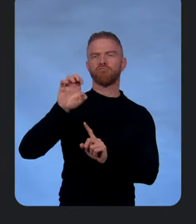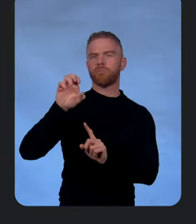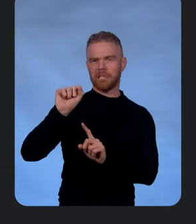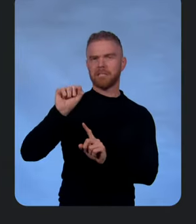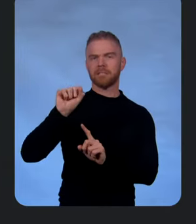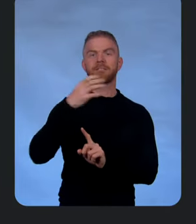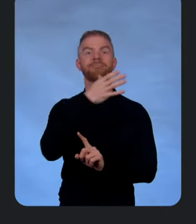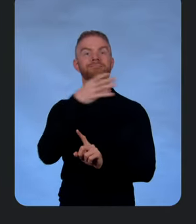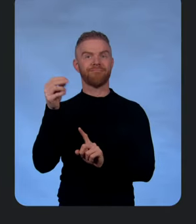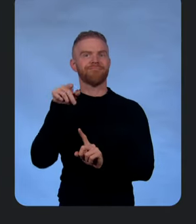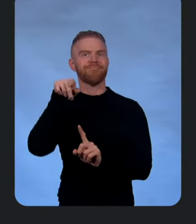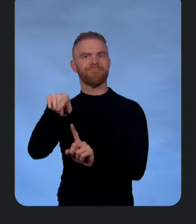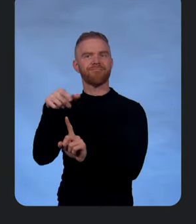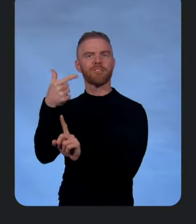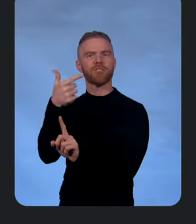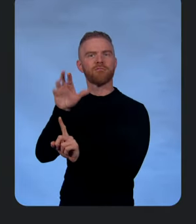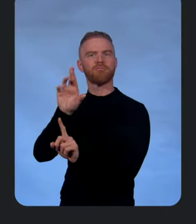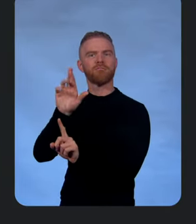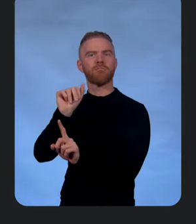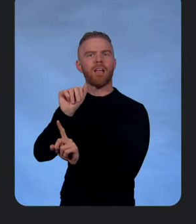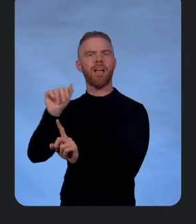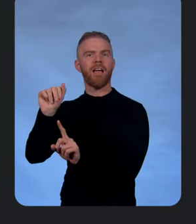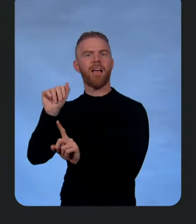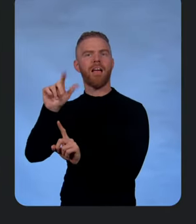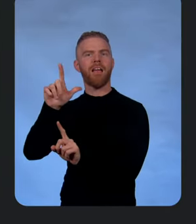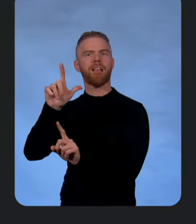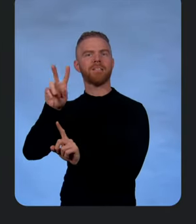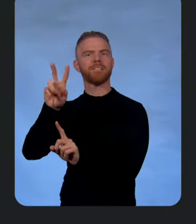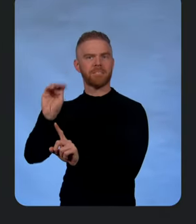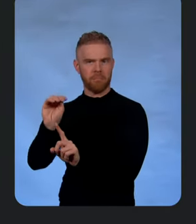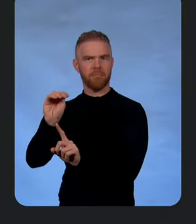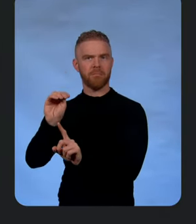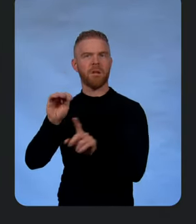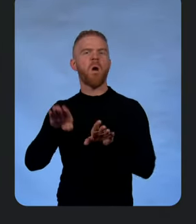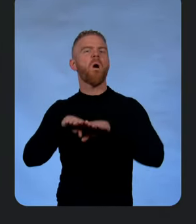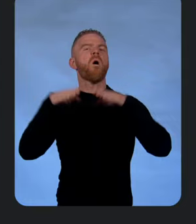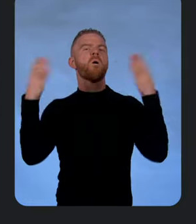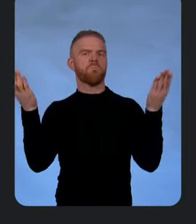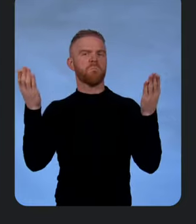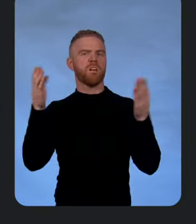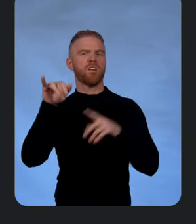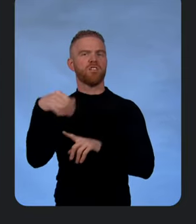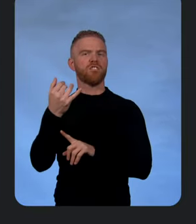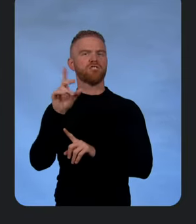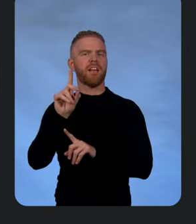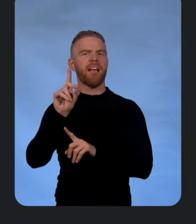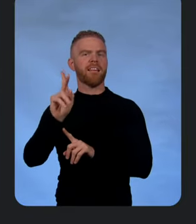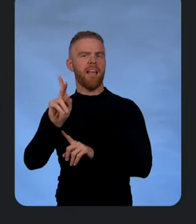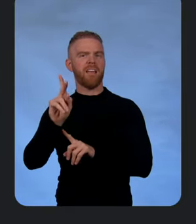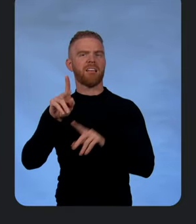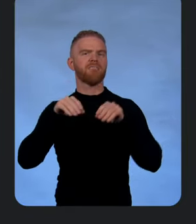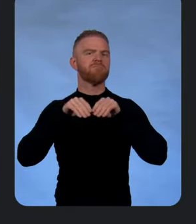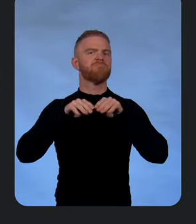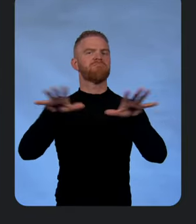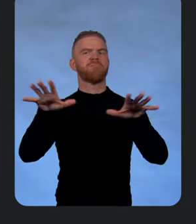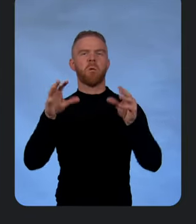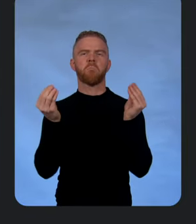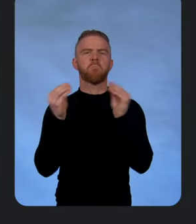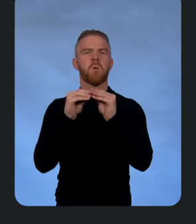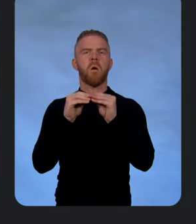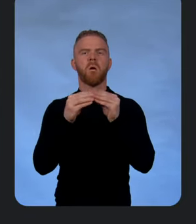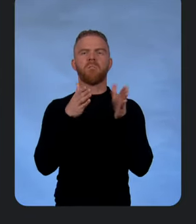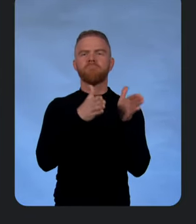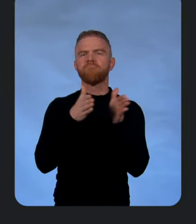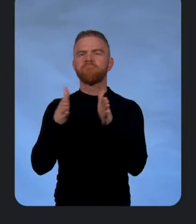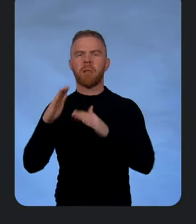support. And GraalVM is? It's an open JDK distribution that has some extra utilities that allow us to build really fast native operating